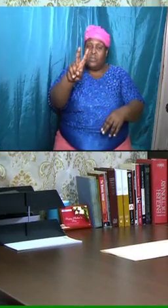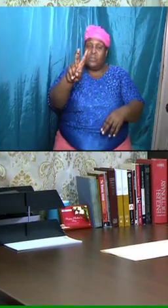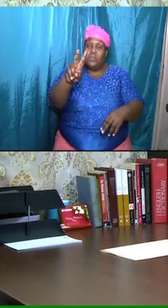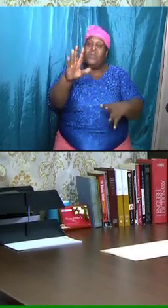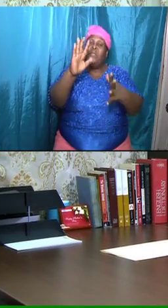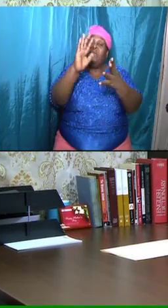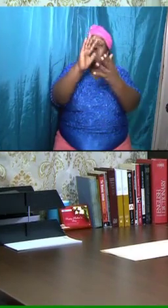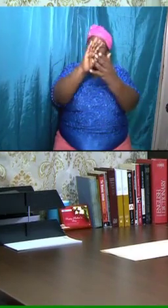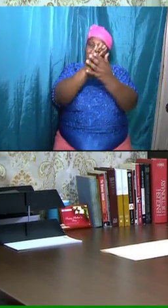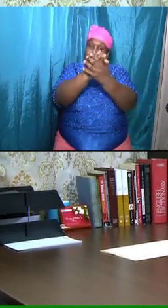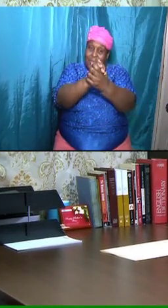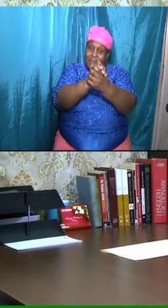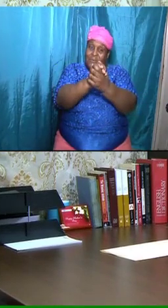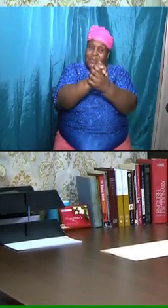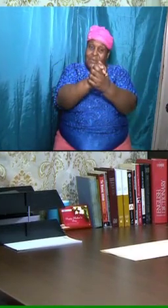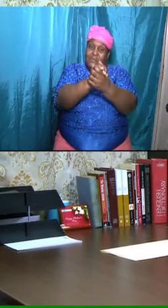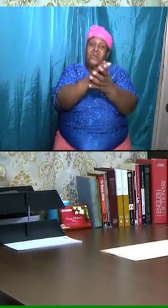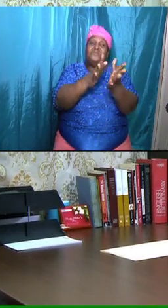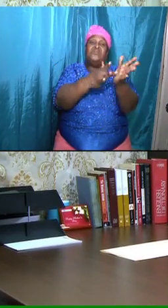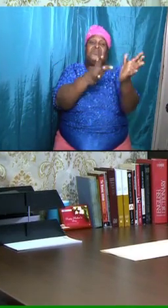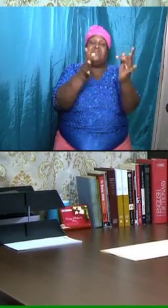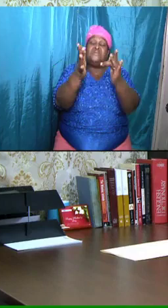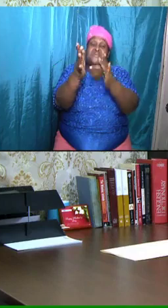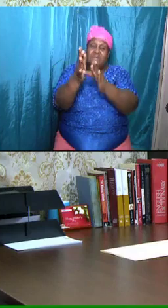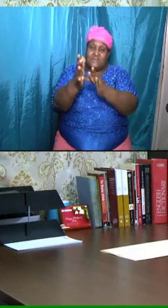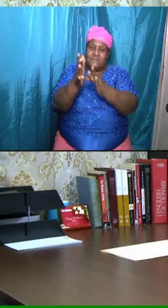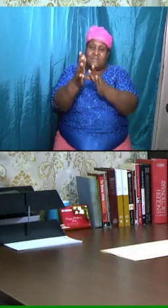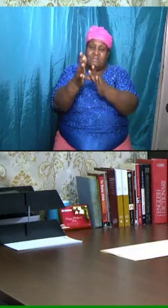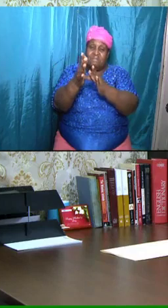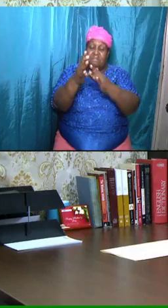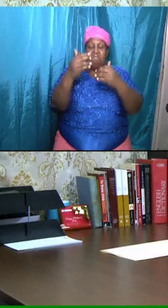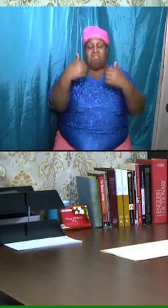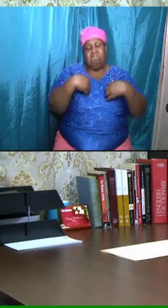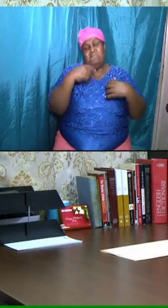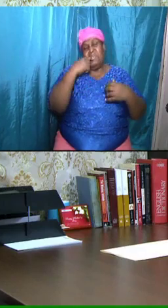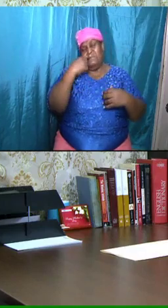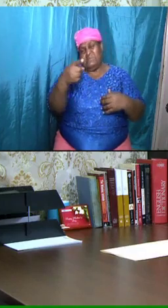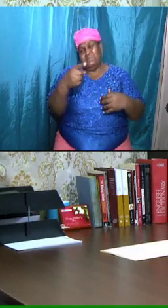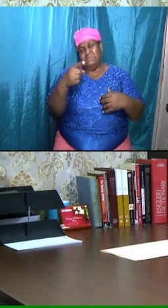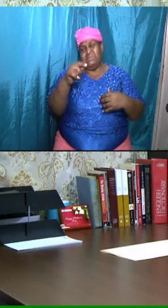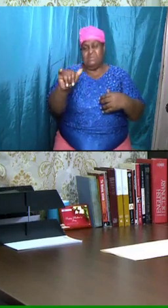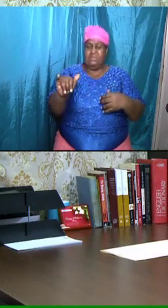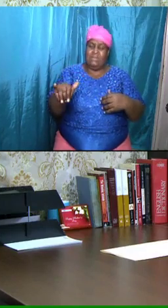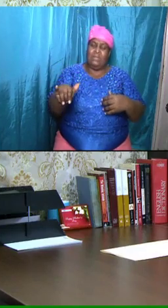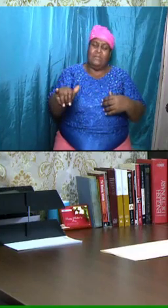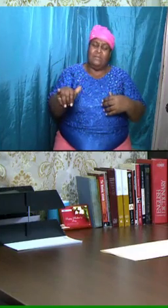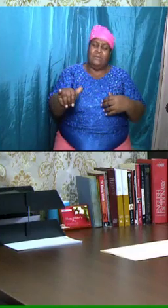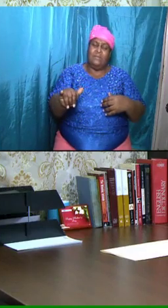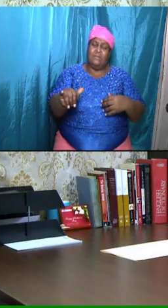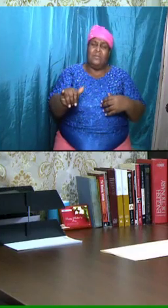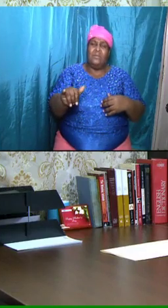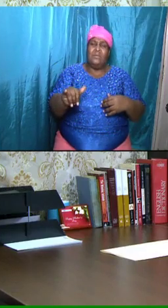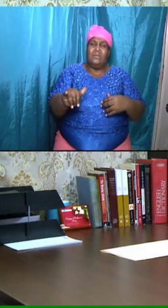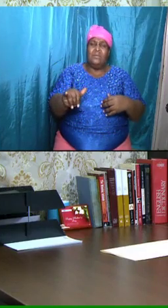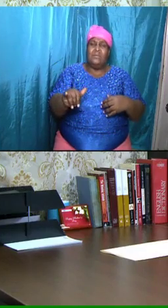will be the marriage of the Lamb. And having said that, we are going to use this evening and